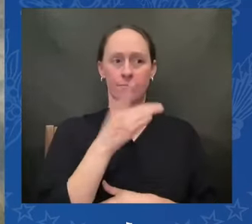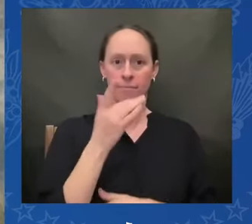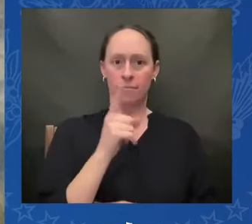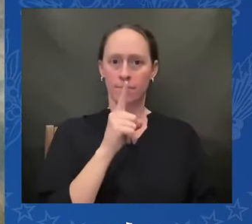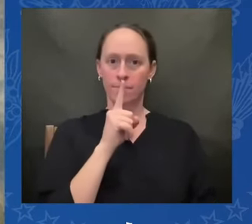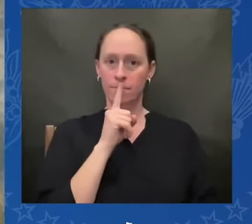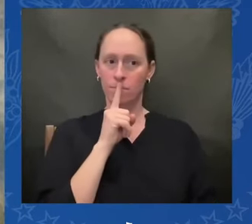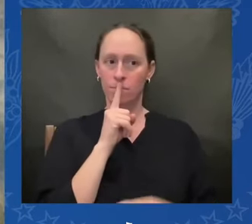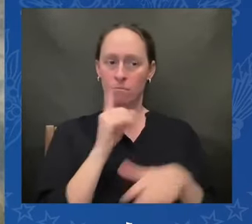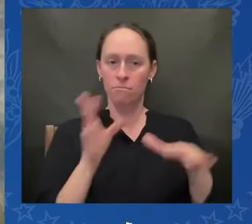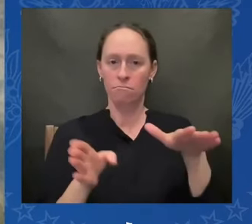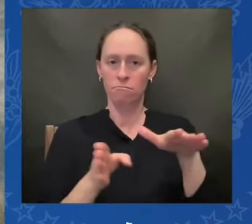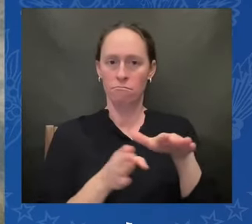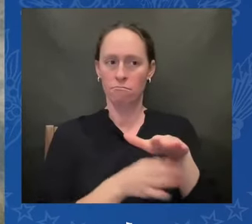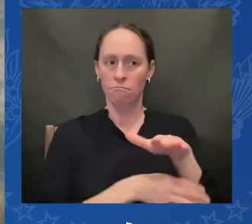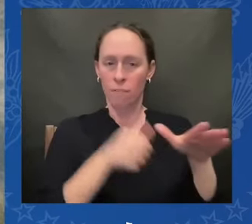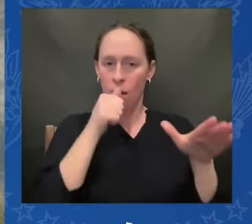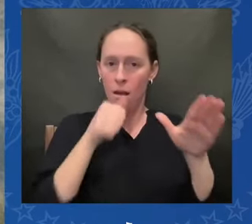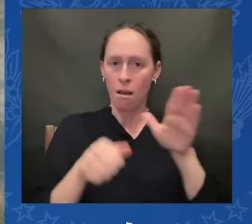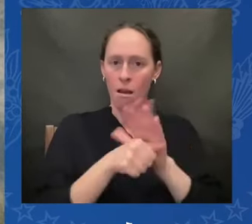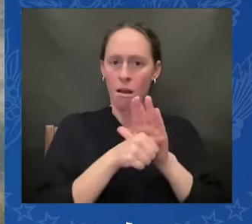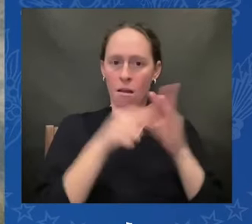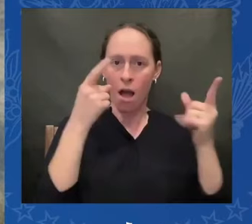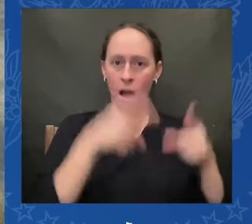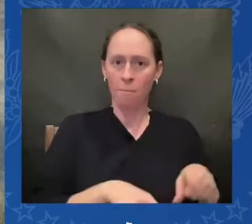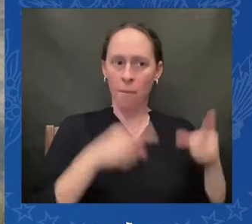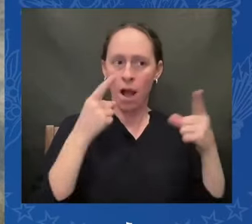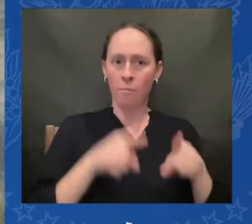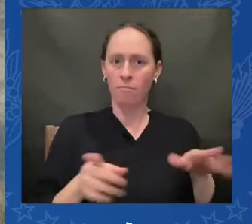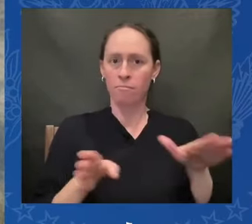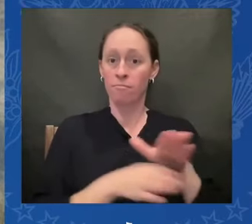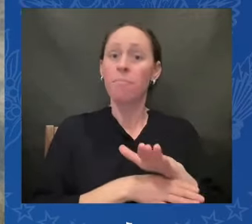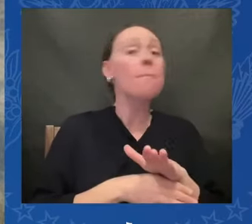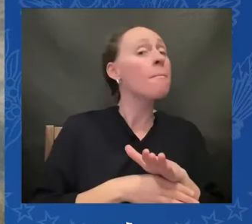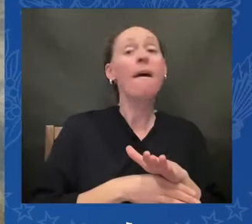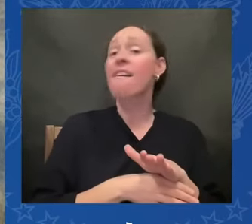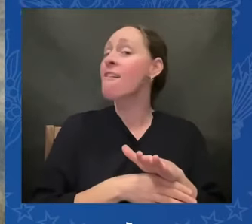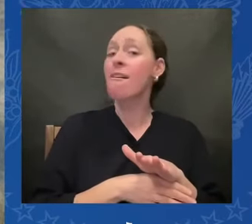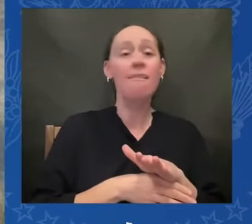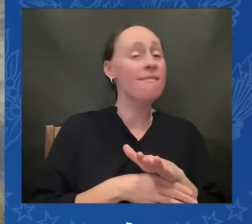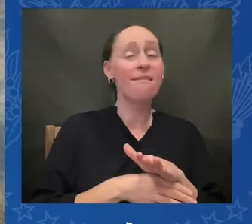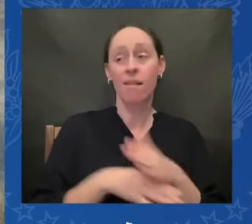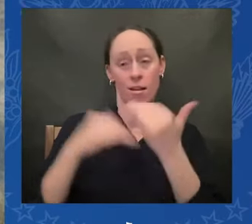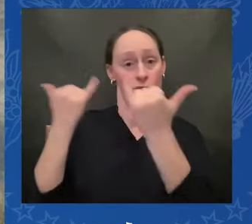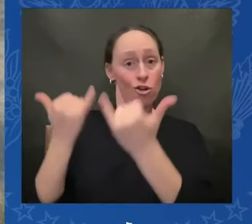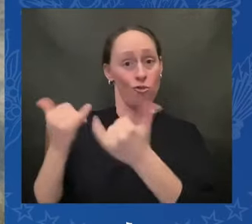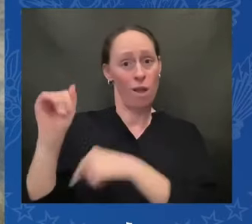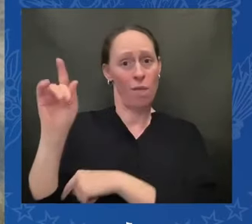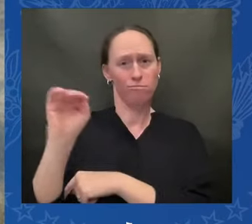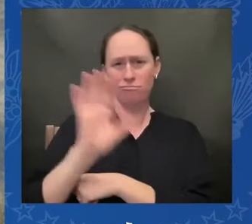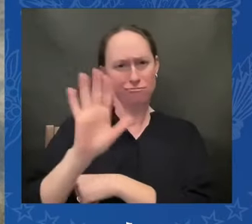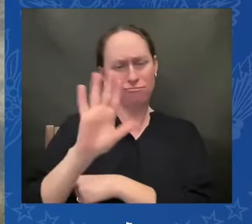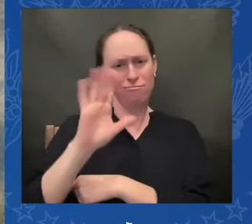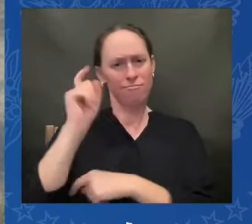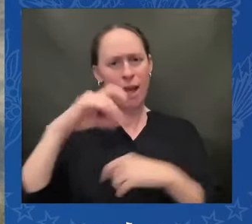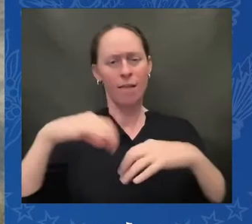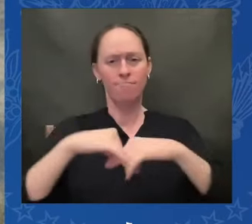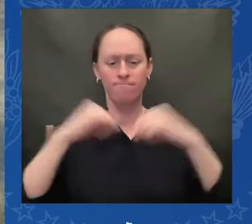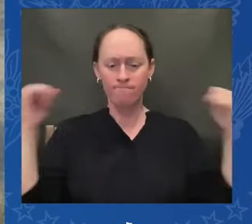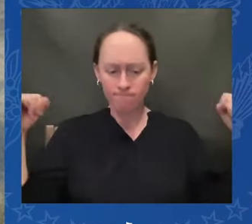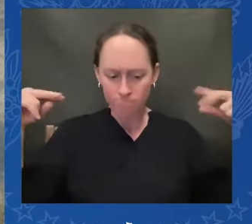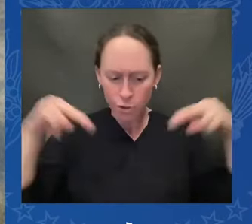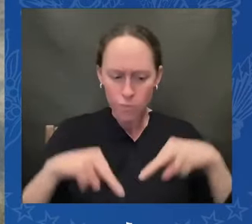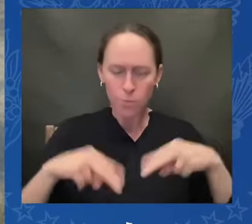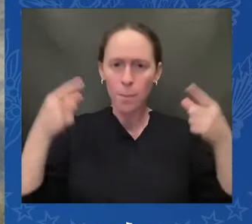ensure that no one will ever forget over the past three years interiors federal Indian boarding school